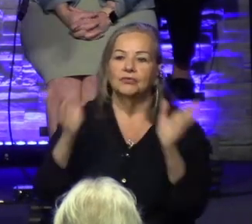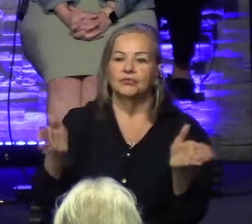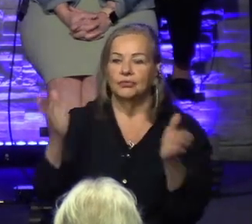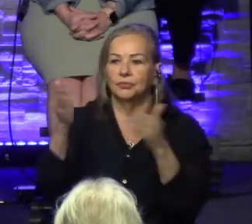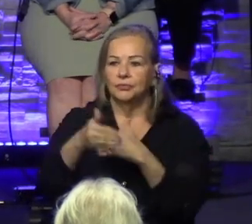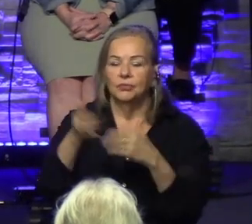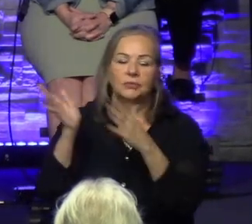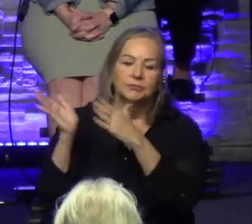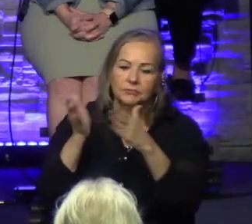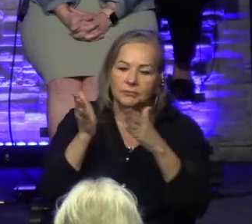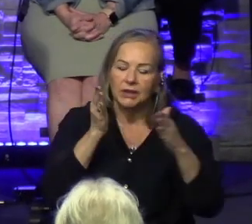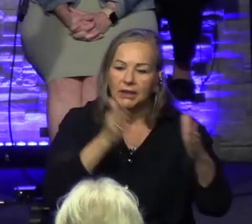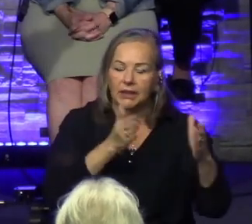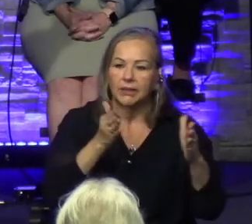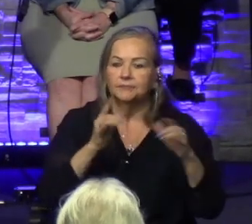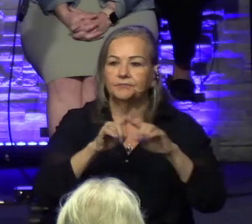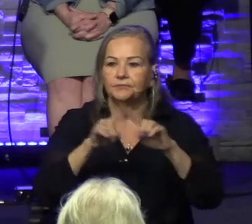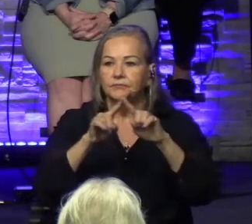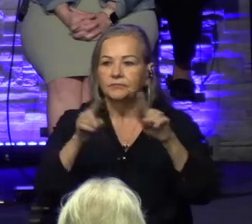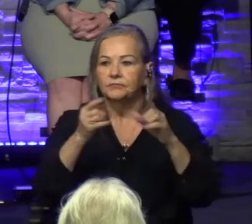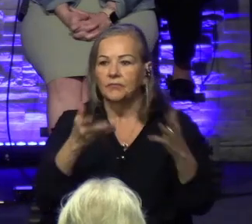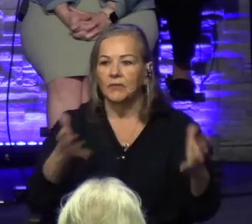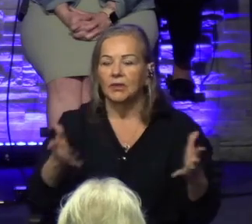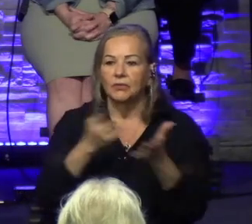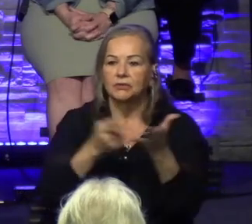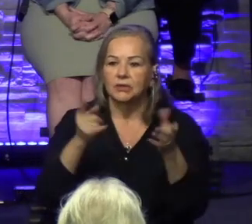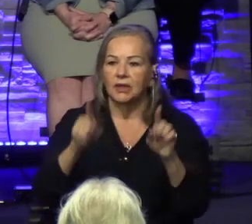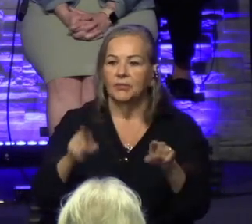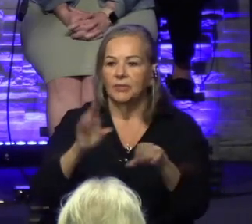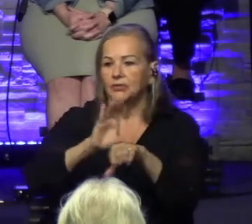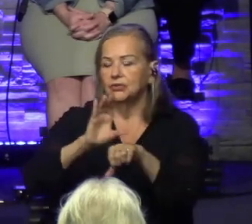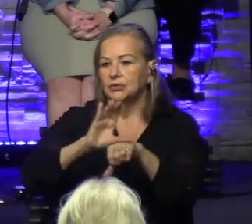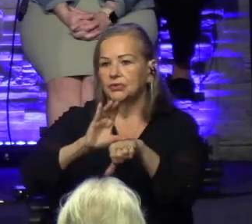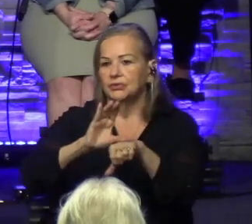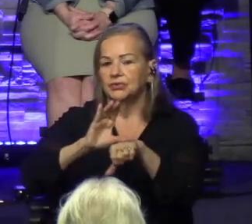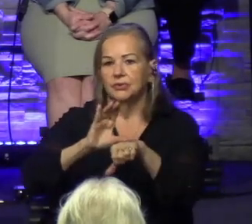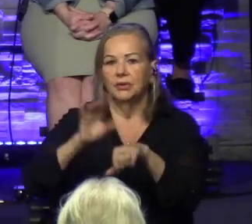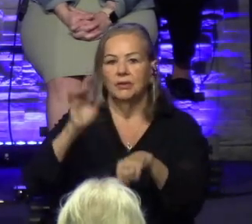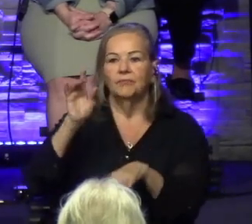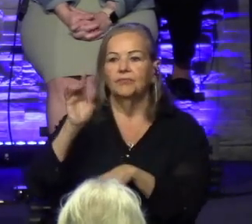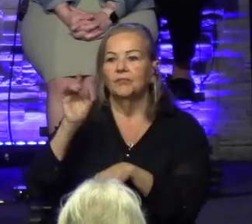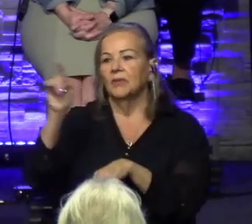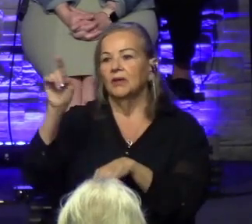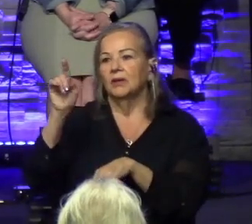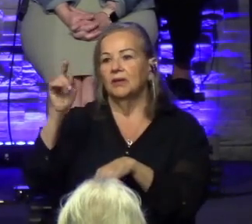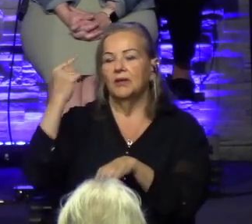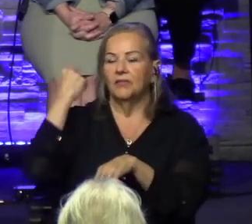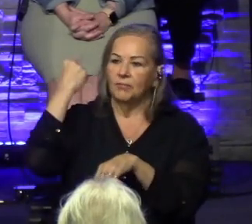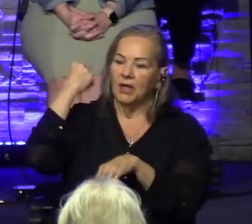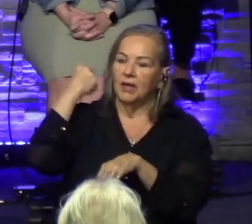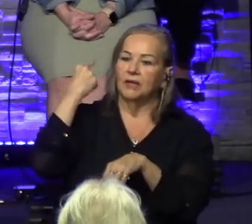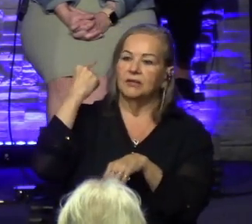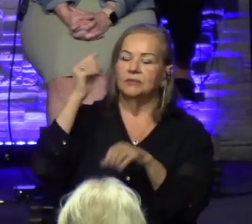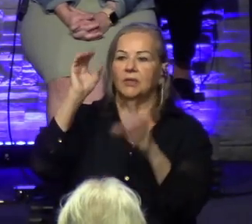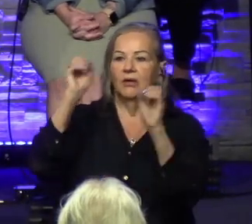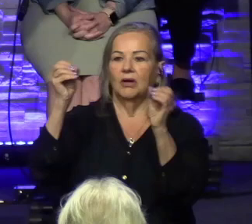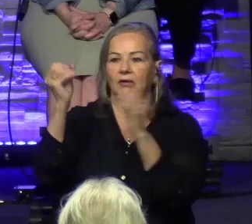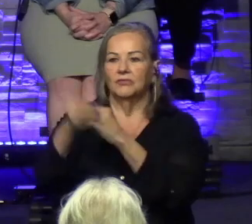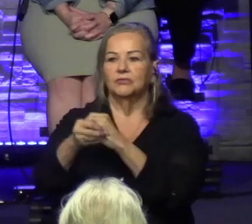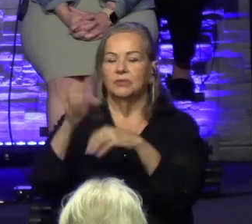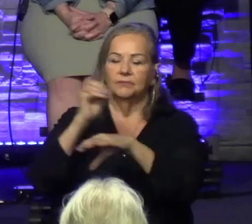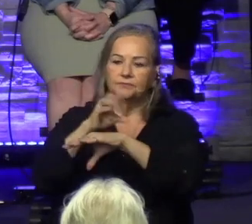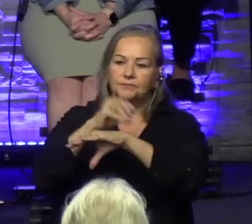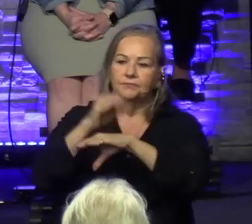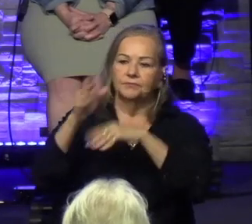where we plan to God's glory what's going to happen. In the back there is my office where I spend time counseling with people or